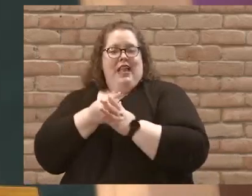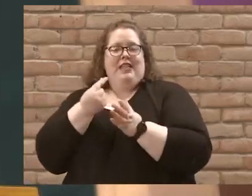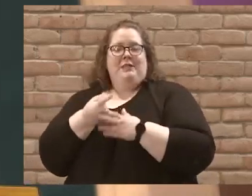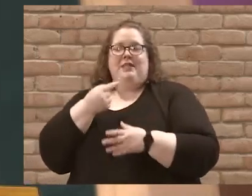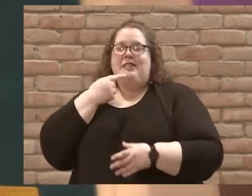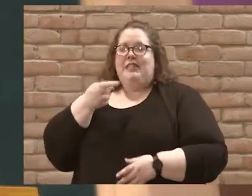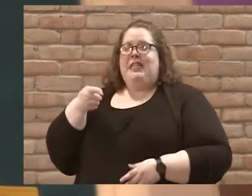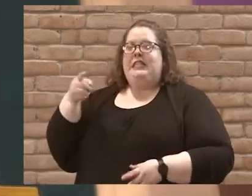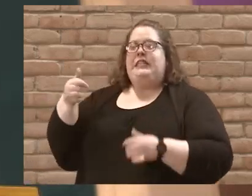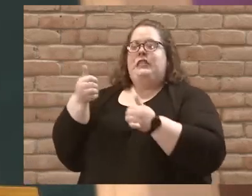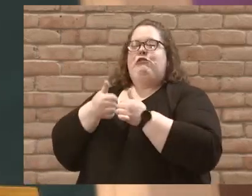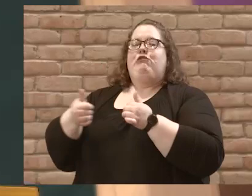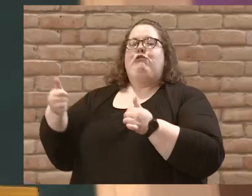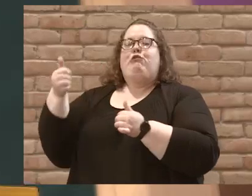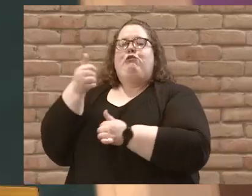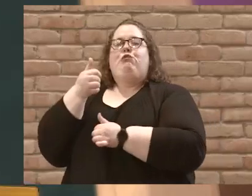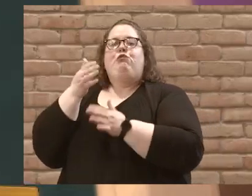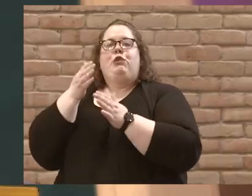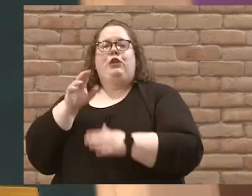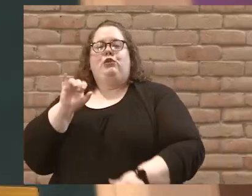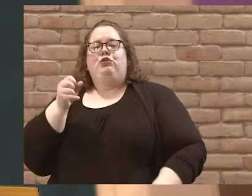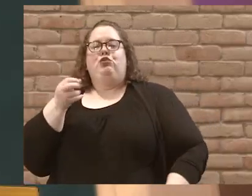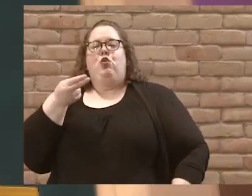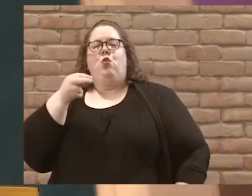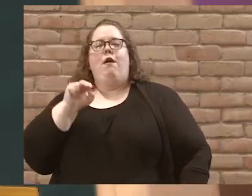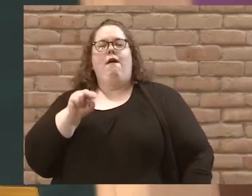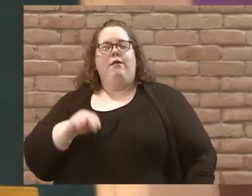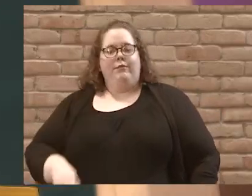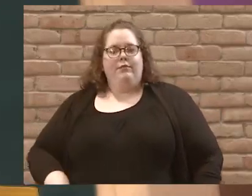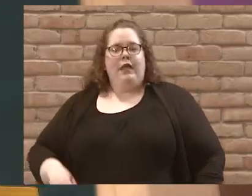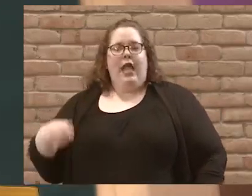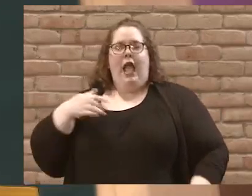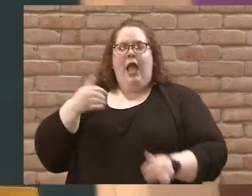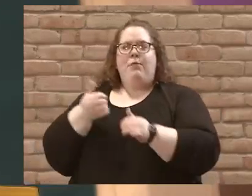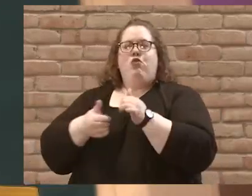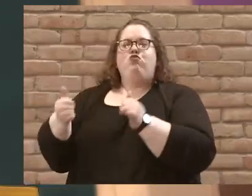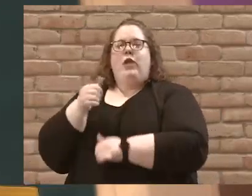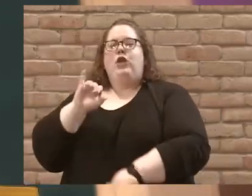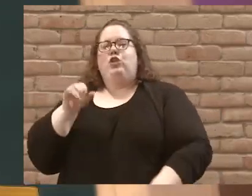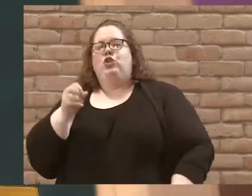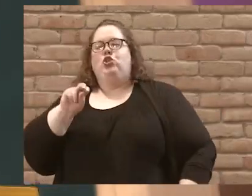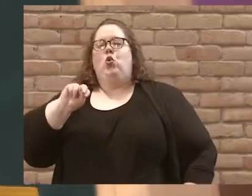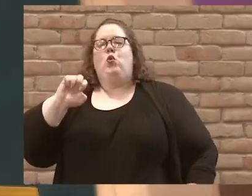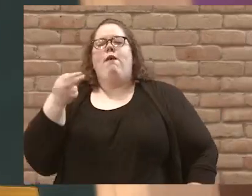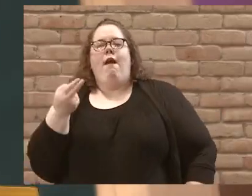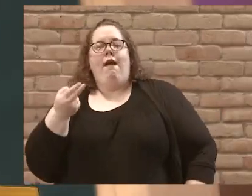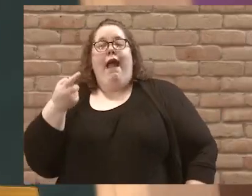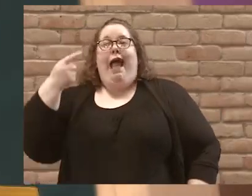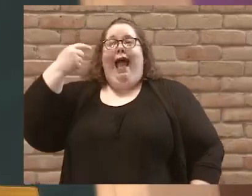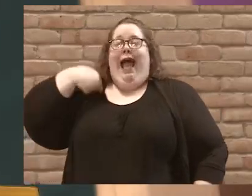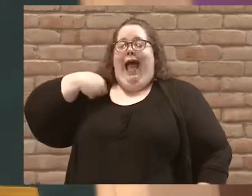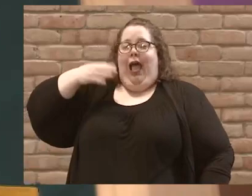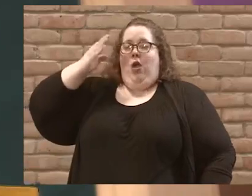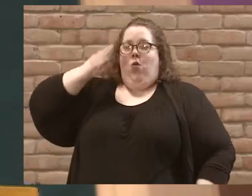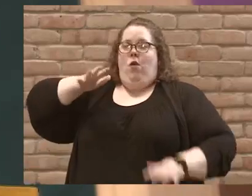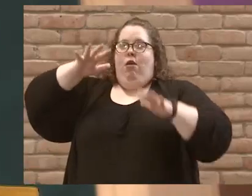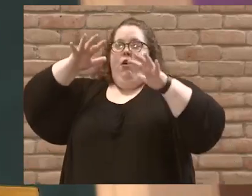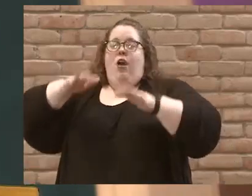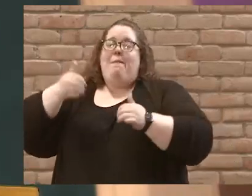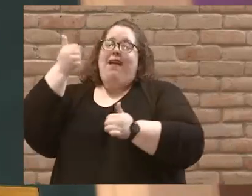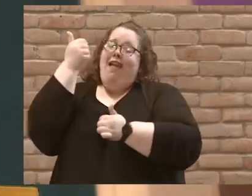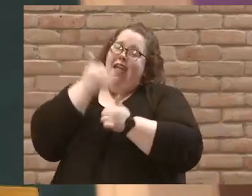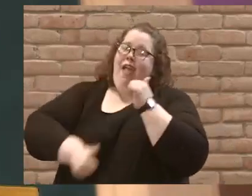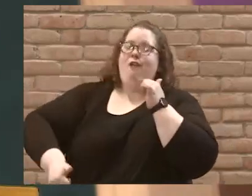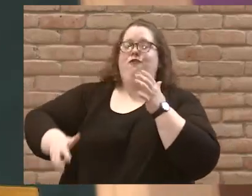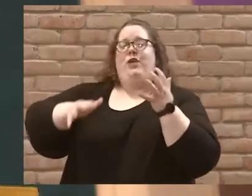the greater Jonah. And he says, I am the greater Jonah because I am going to calm every storm. I'm